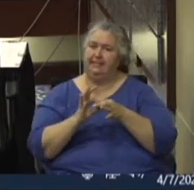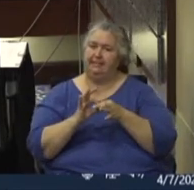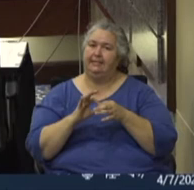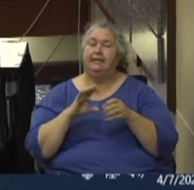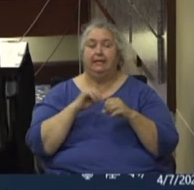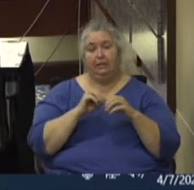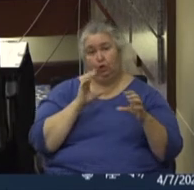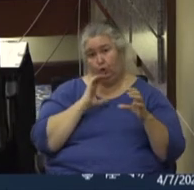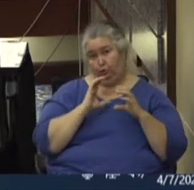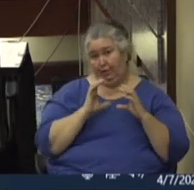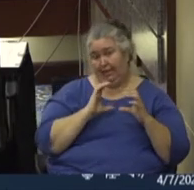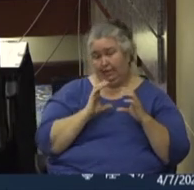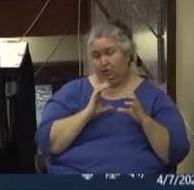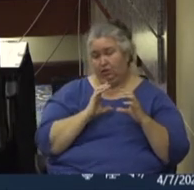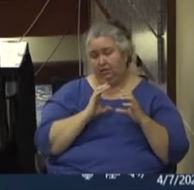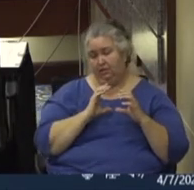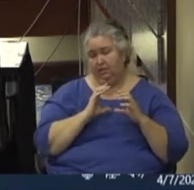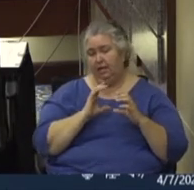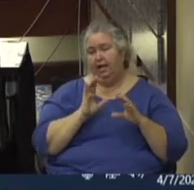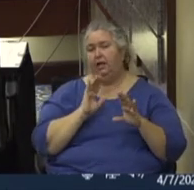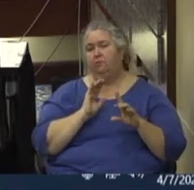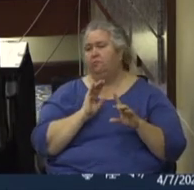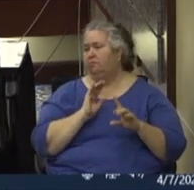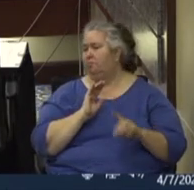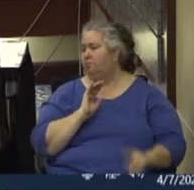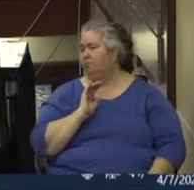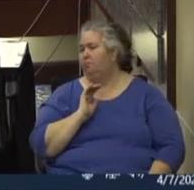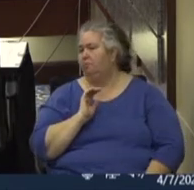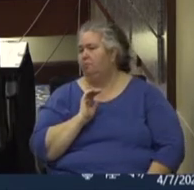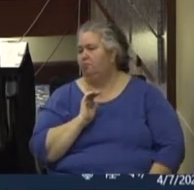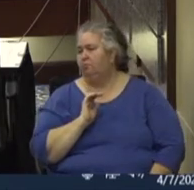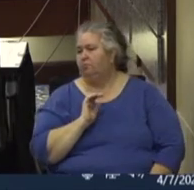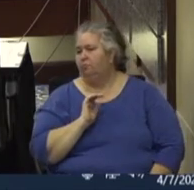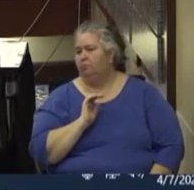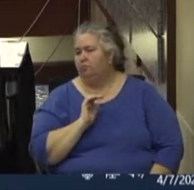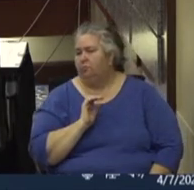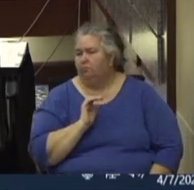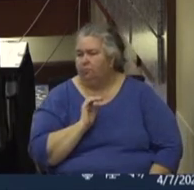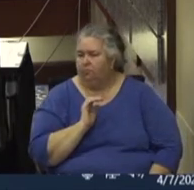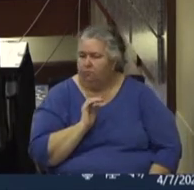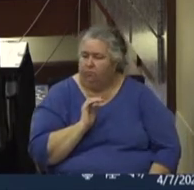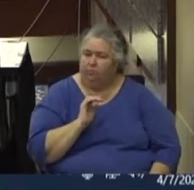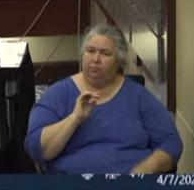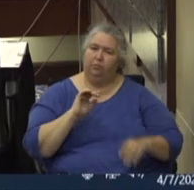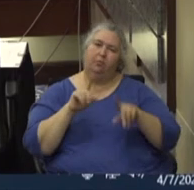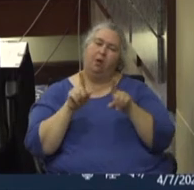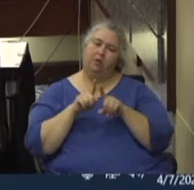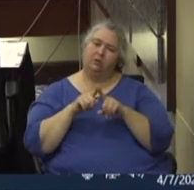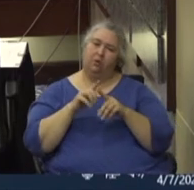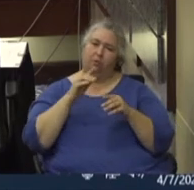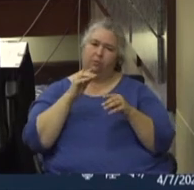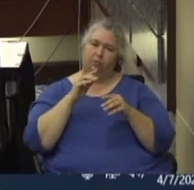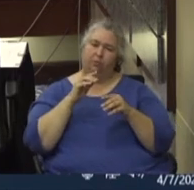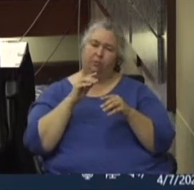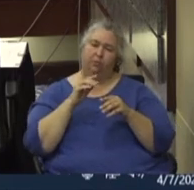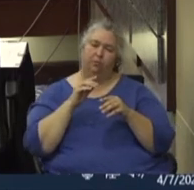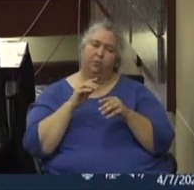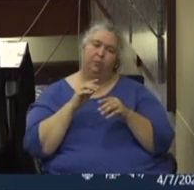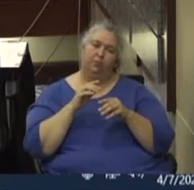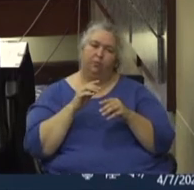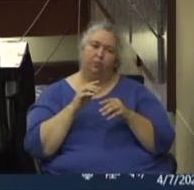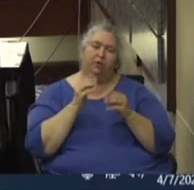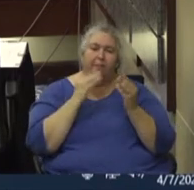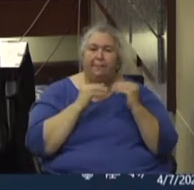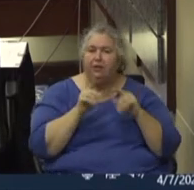effort, um, regarding the meals on site and delivery. Um, there are no more weekend meals with Waco ISD, but, um,